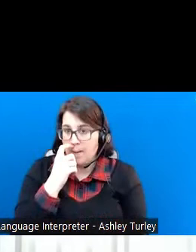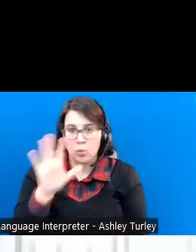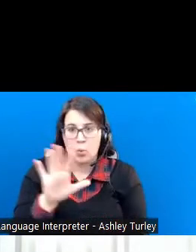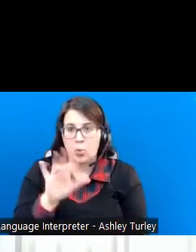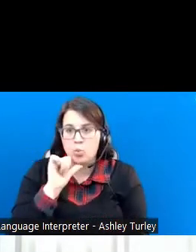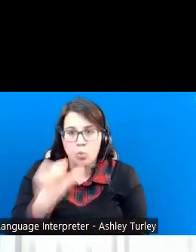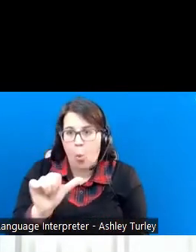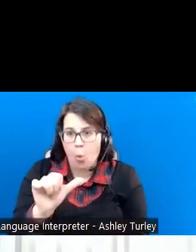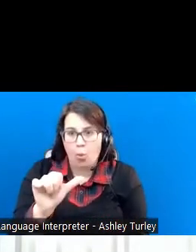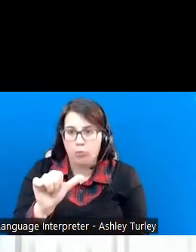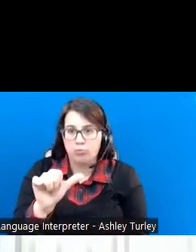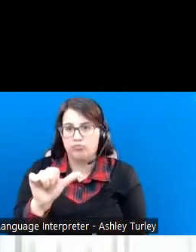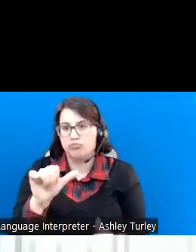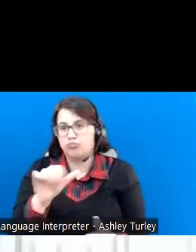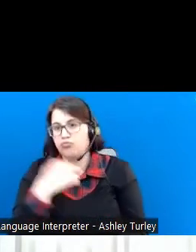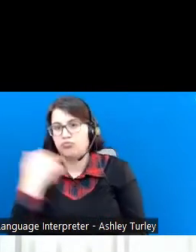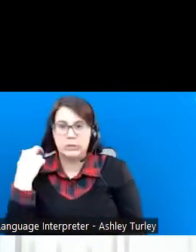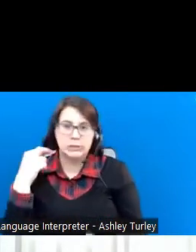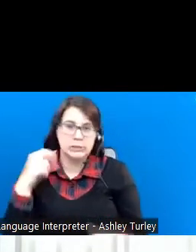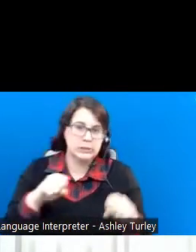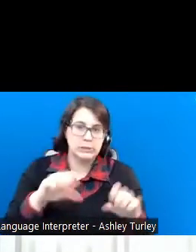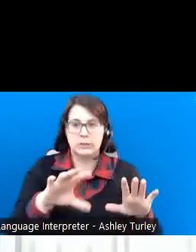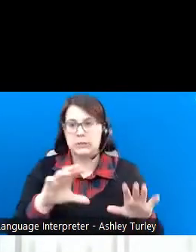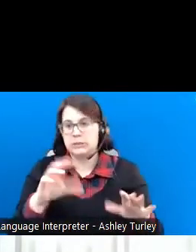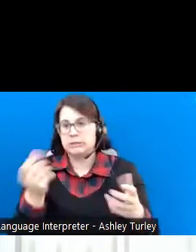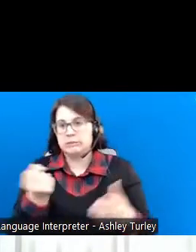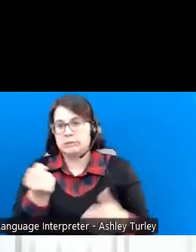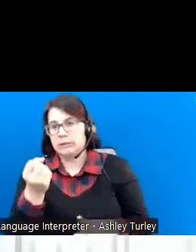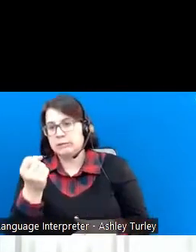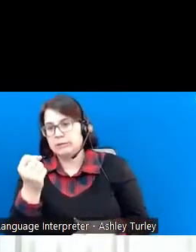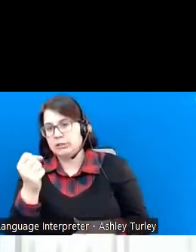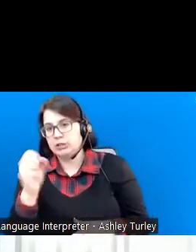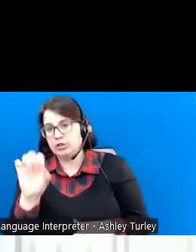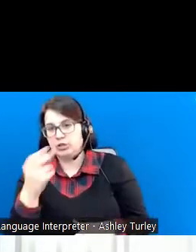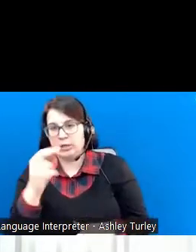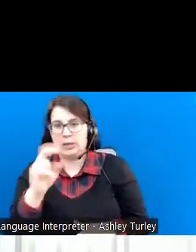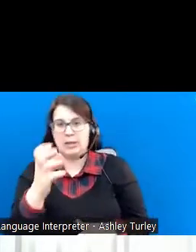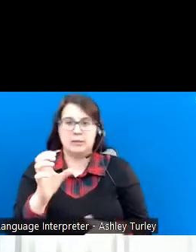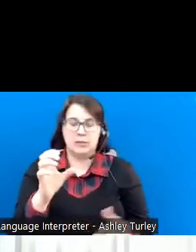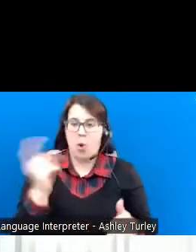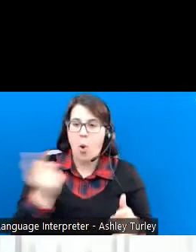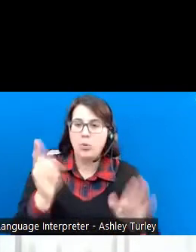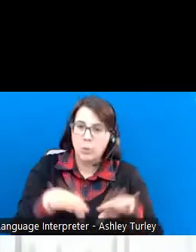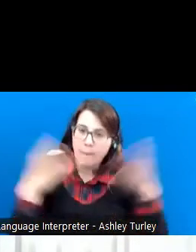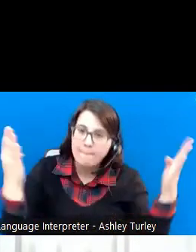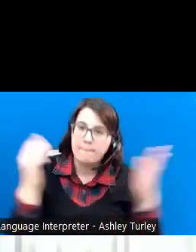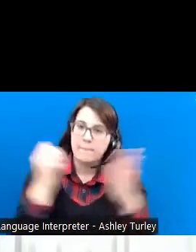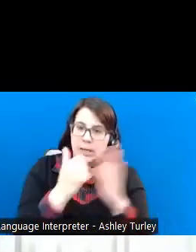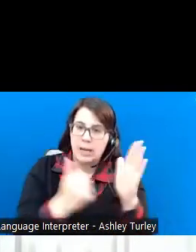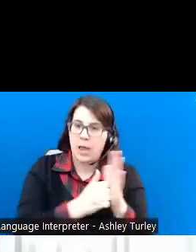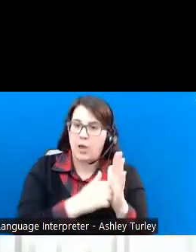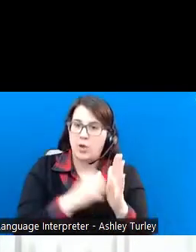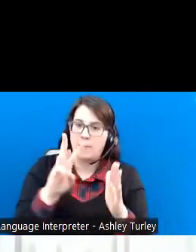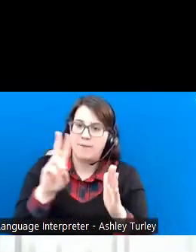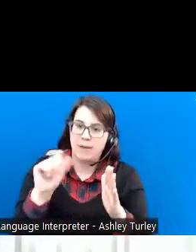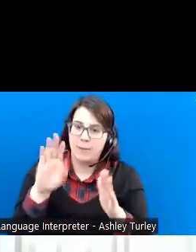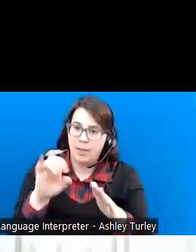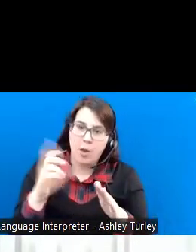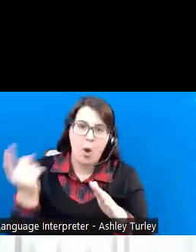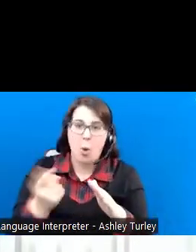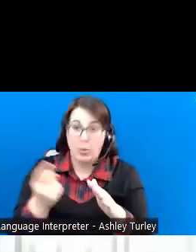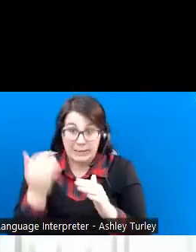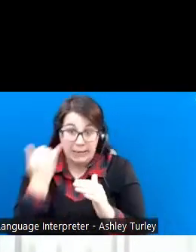take a chance. Always open a West Virginia ABLE account. Always fund that account with extra